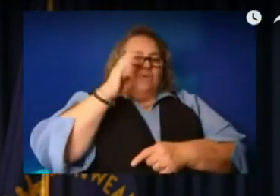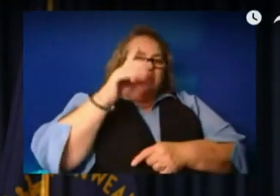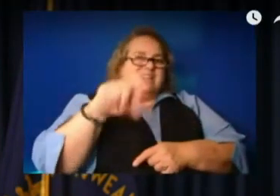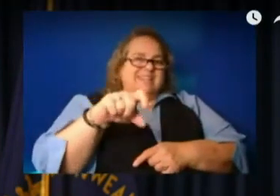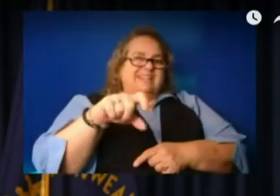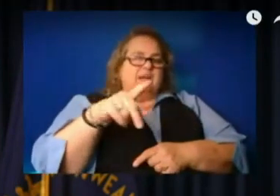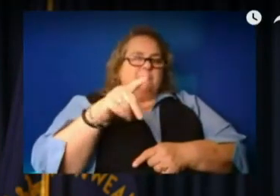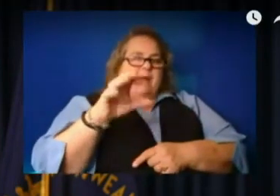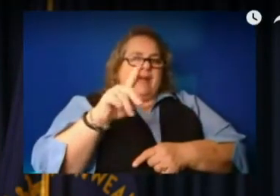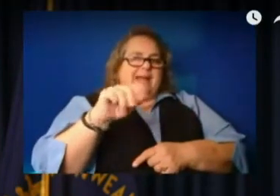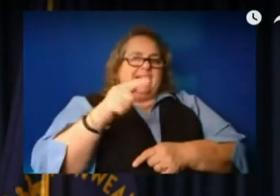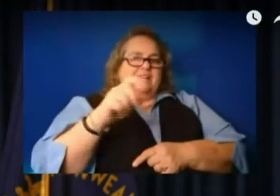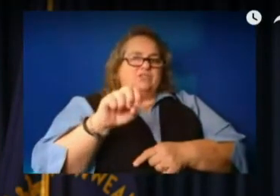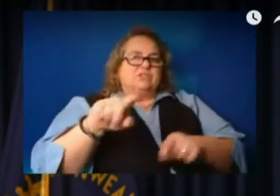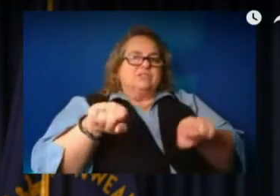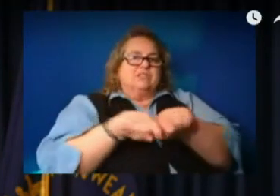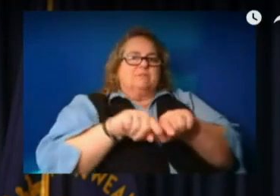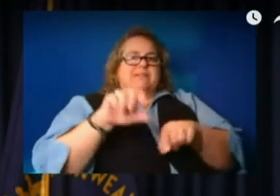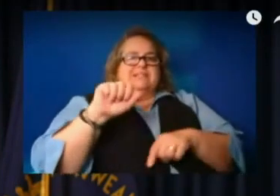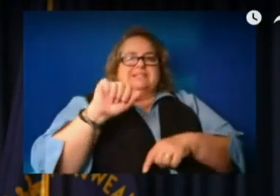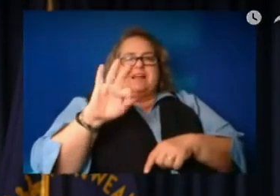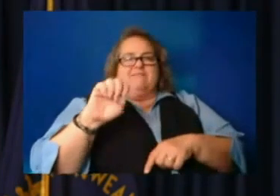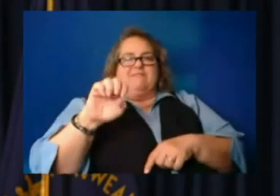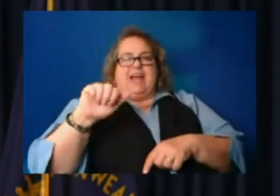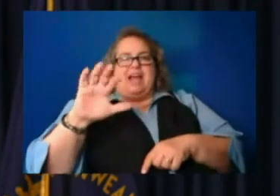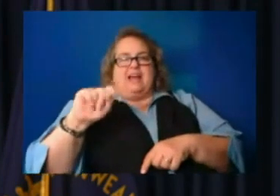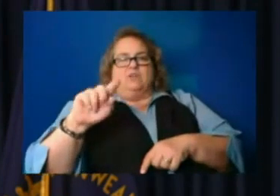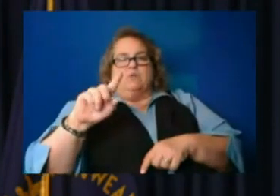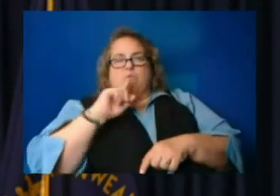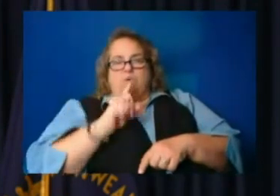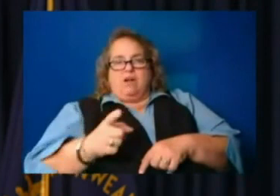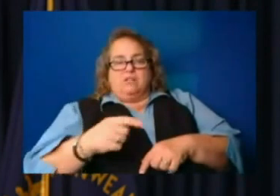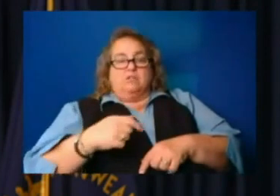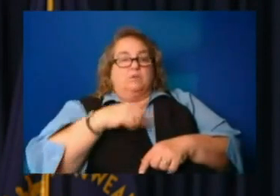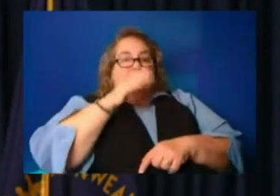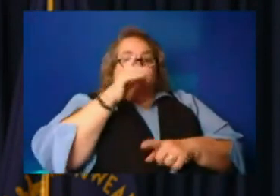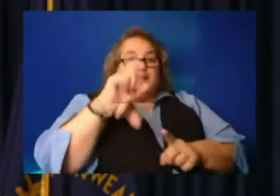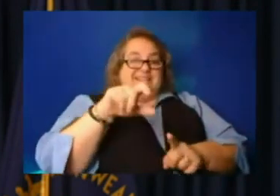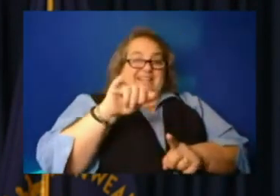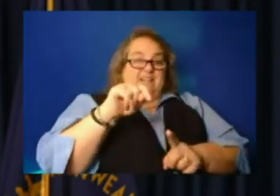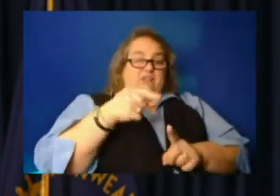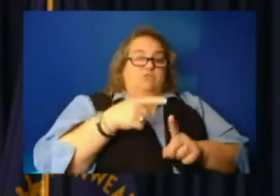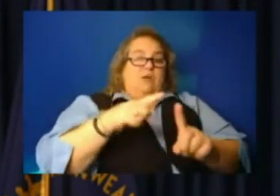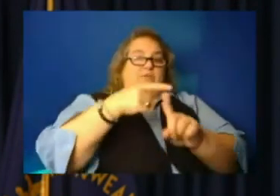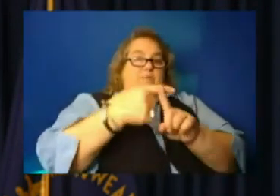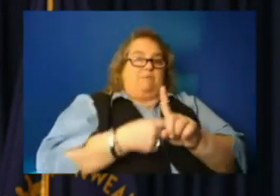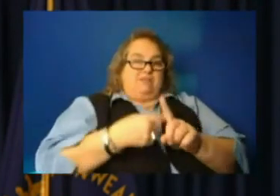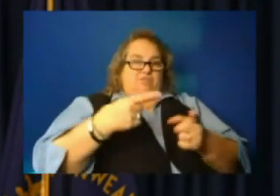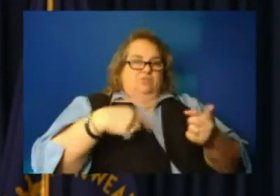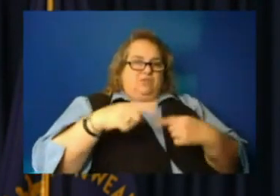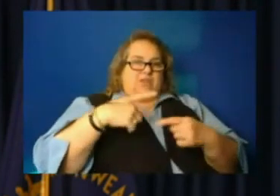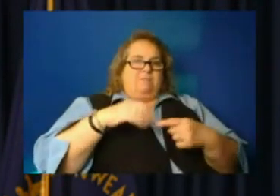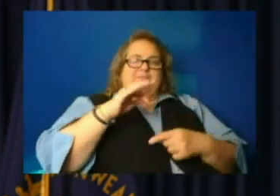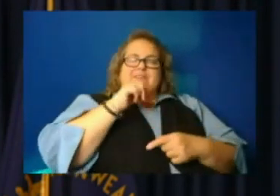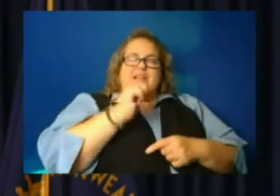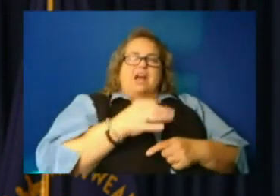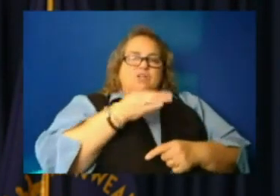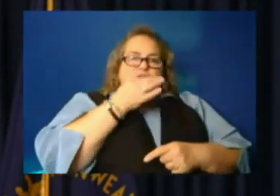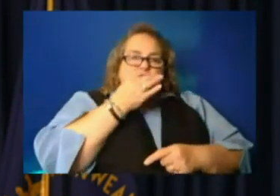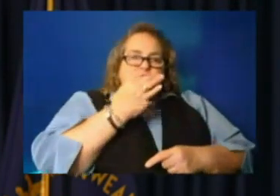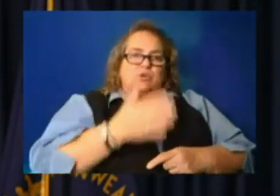the safe act was and and we're gonna need it in the months to come, if if not sooner than that.